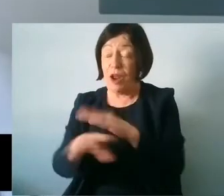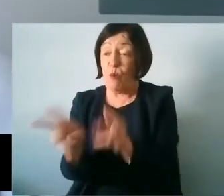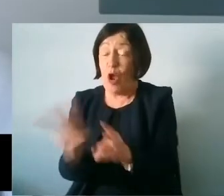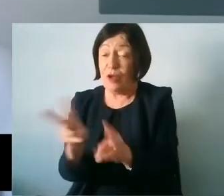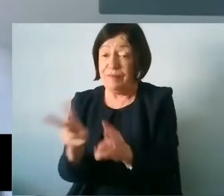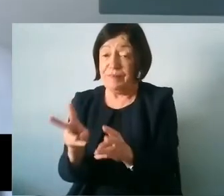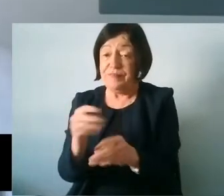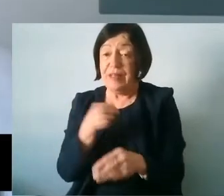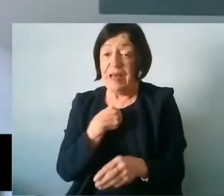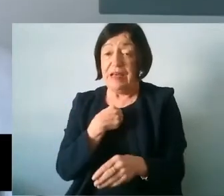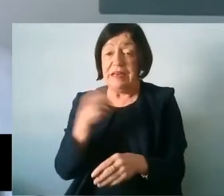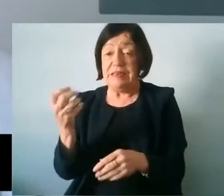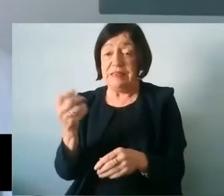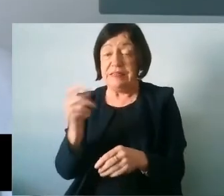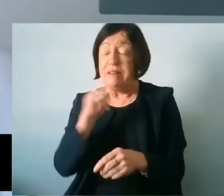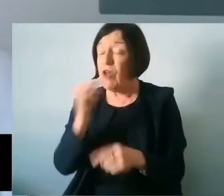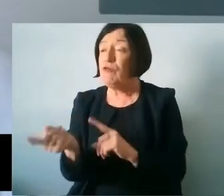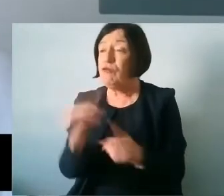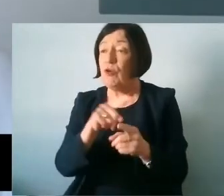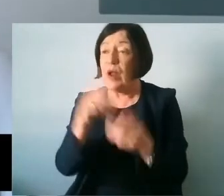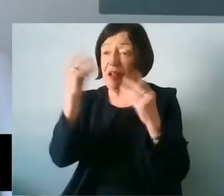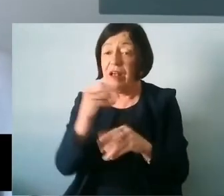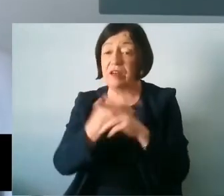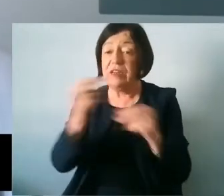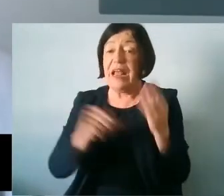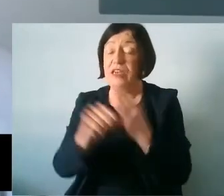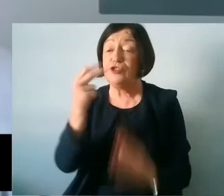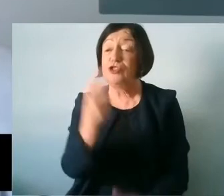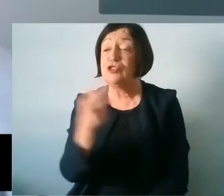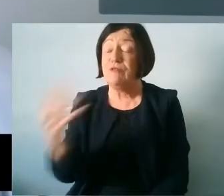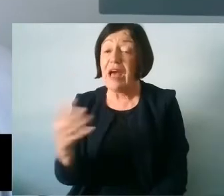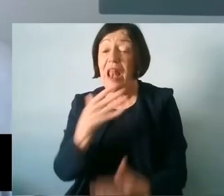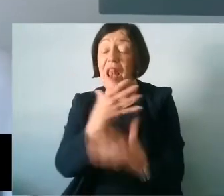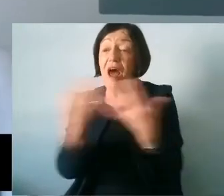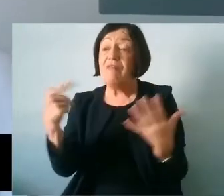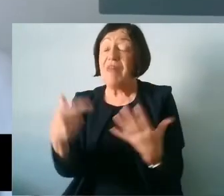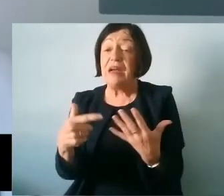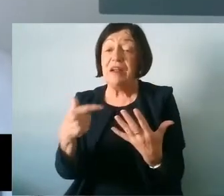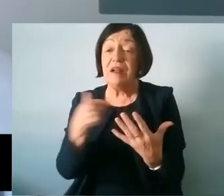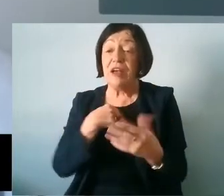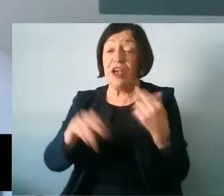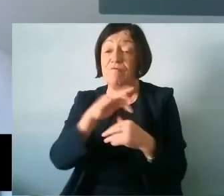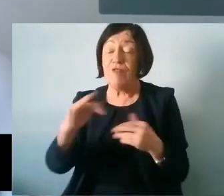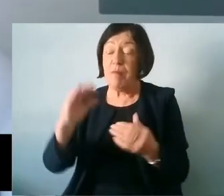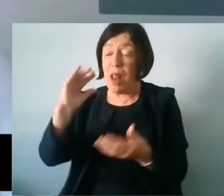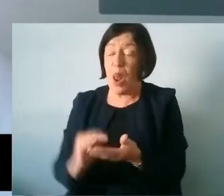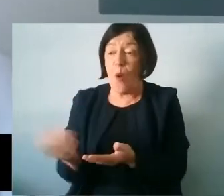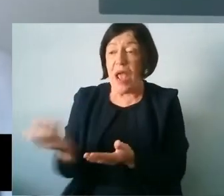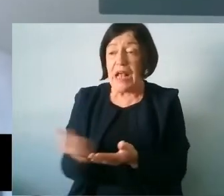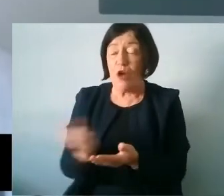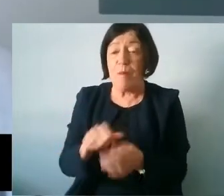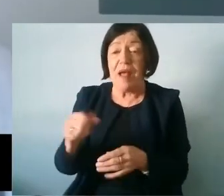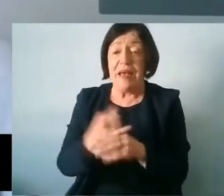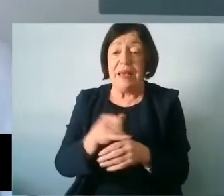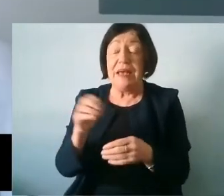I didn't then go back to education until I was 35 and a large part of that was I came from a low-income area in East